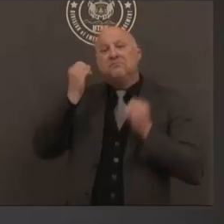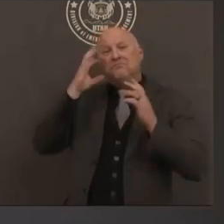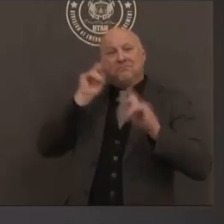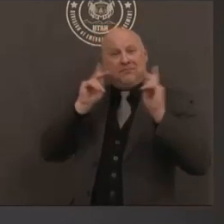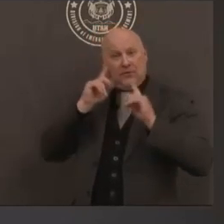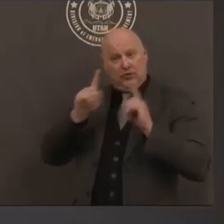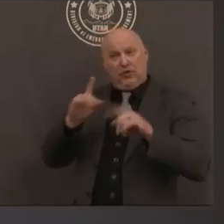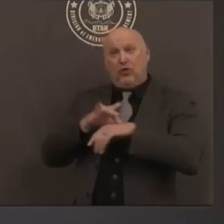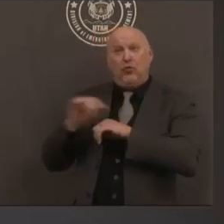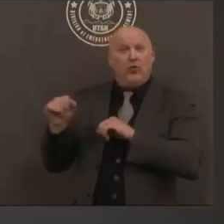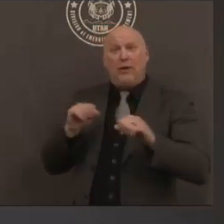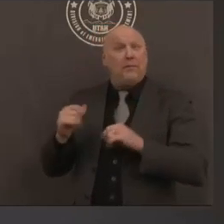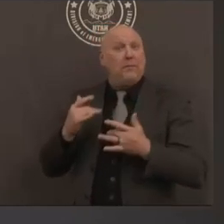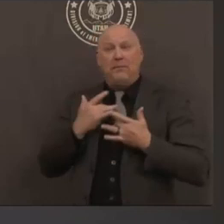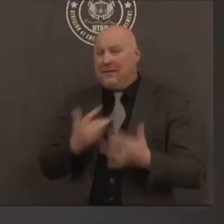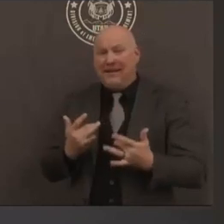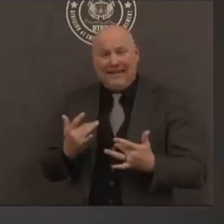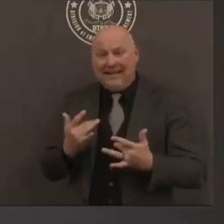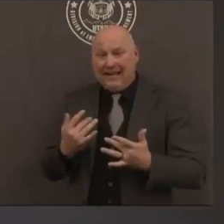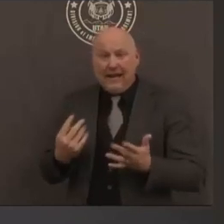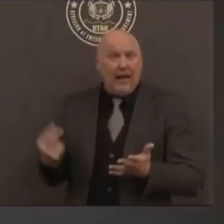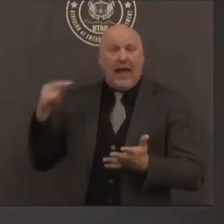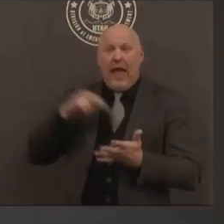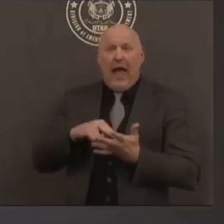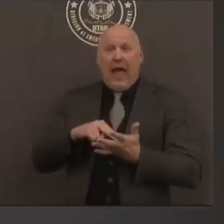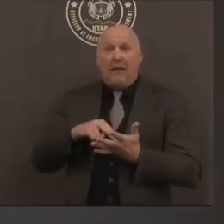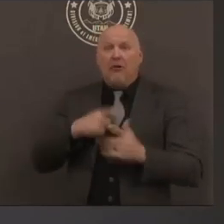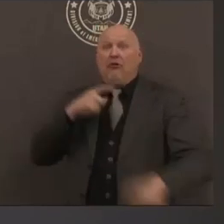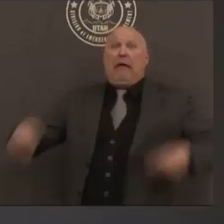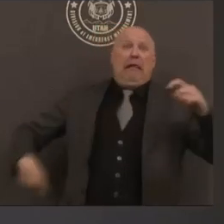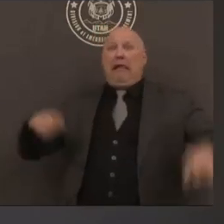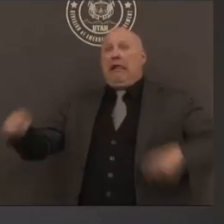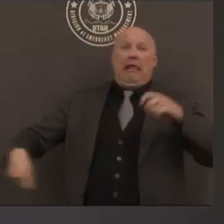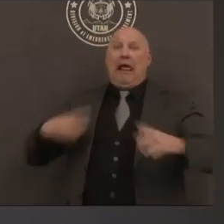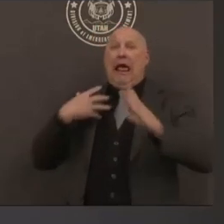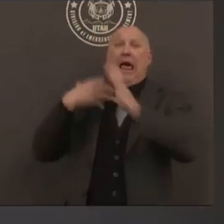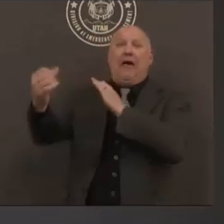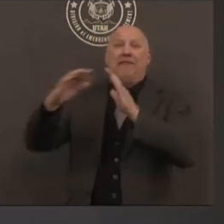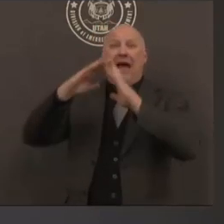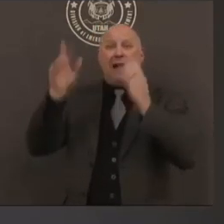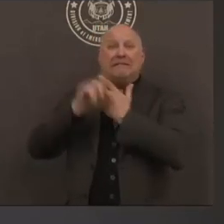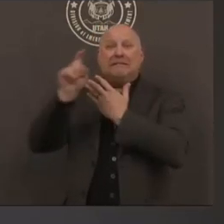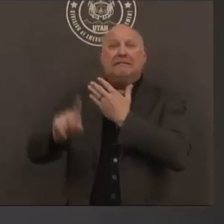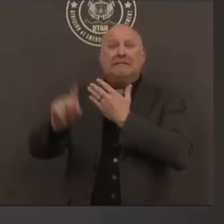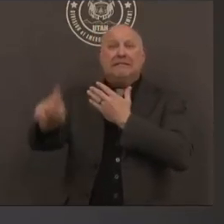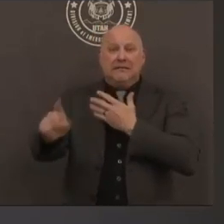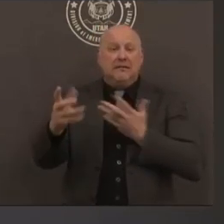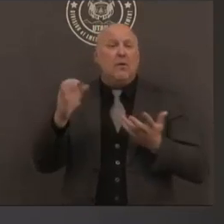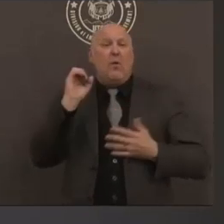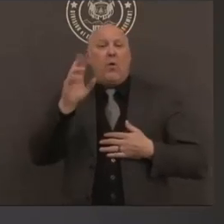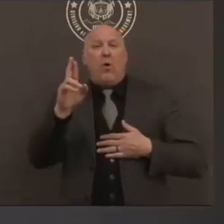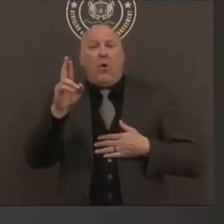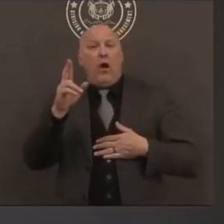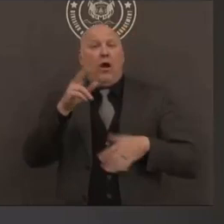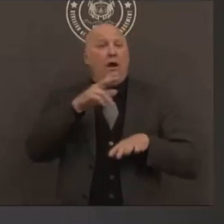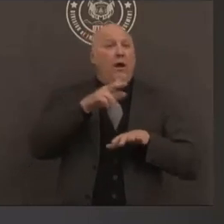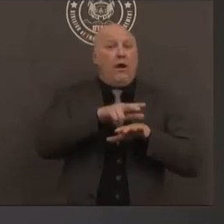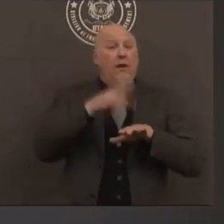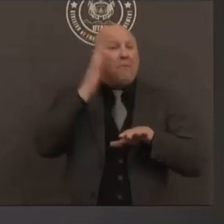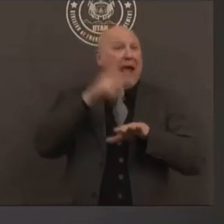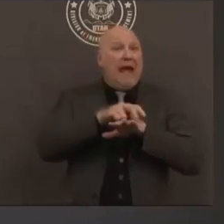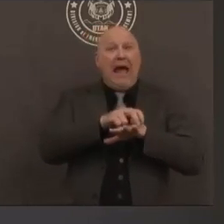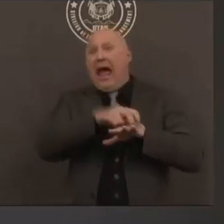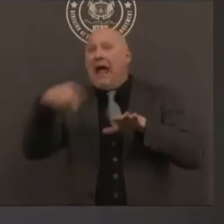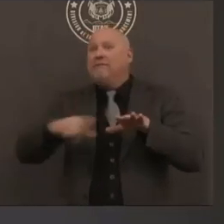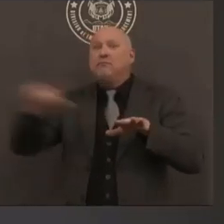up and running to another location they're trying to leave their houses they're leaving their beds and and really the best thing to do